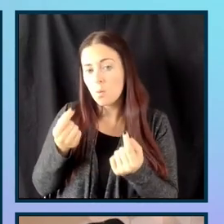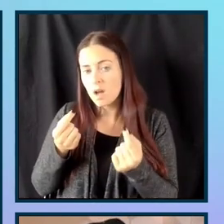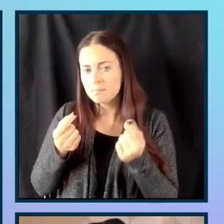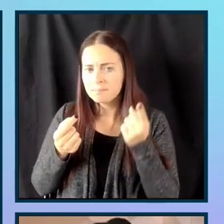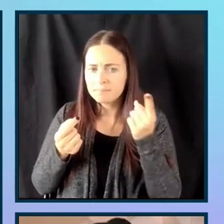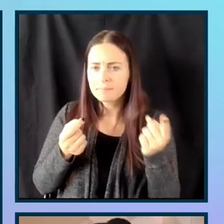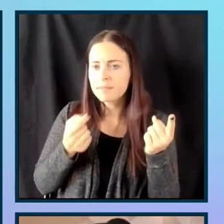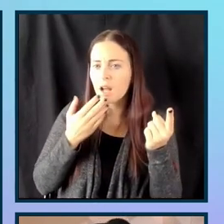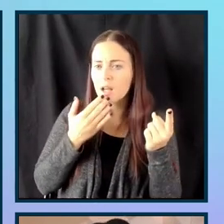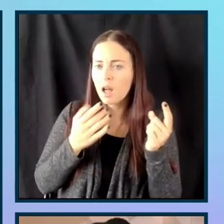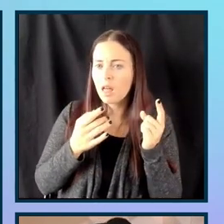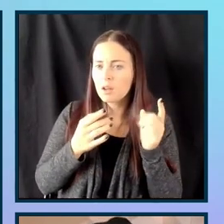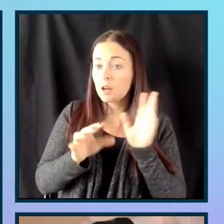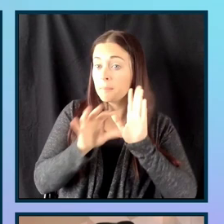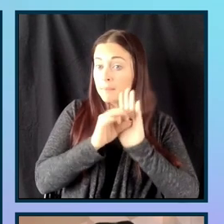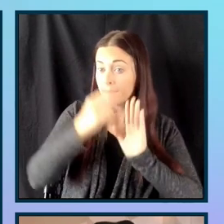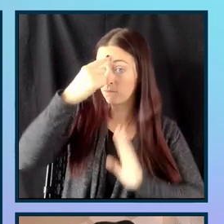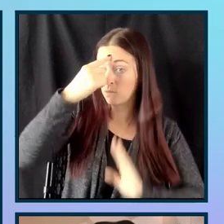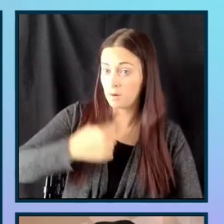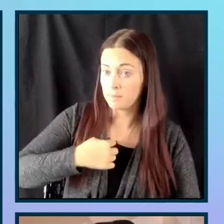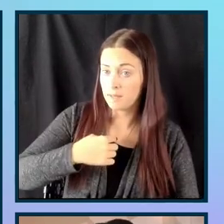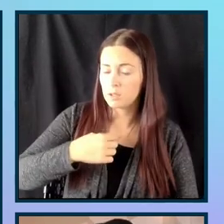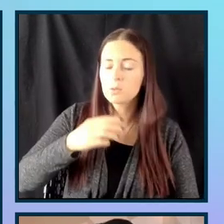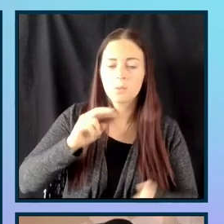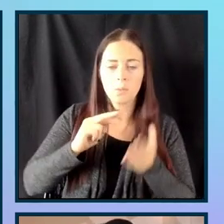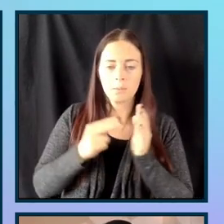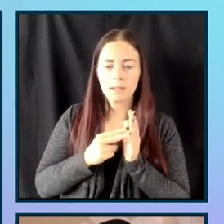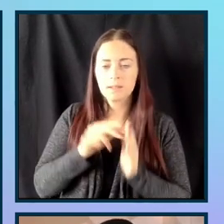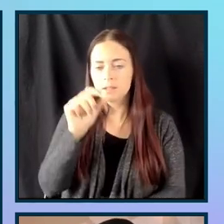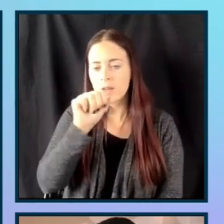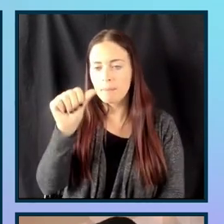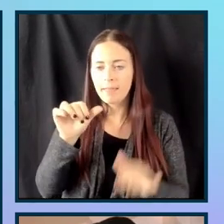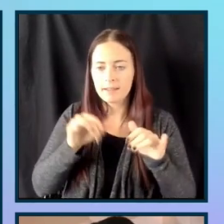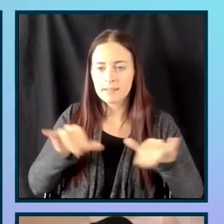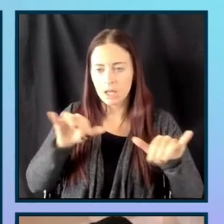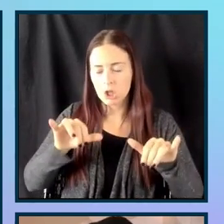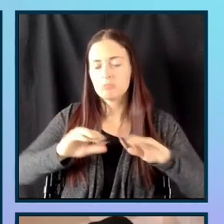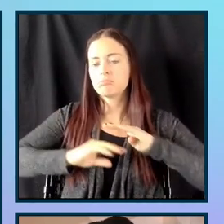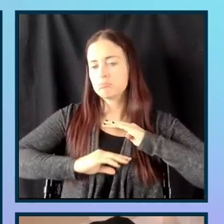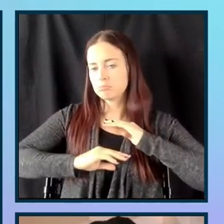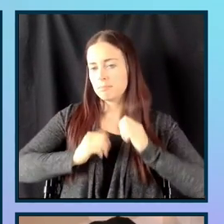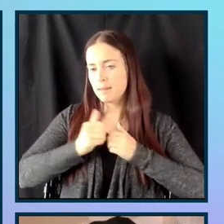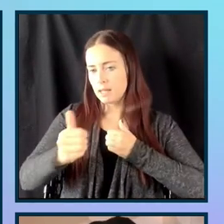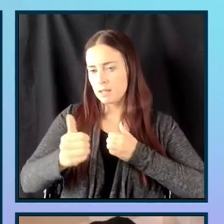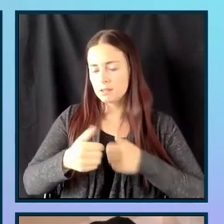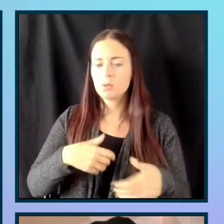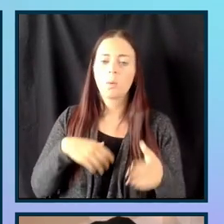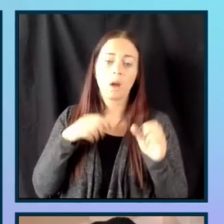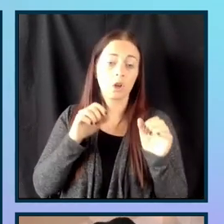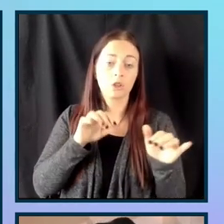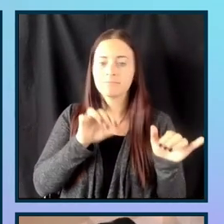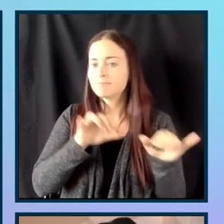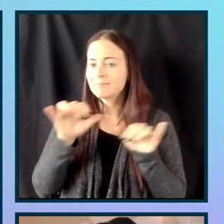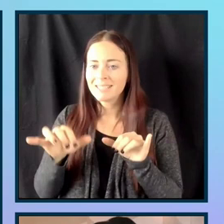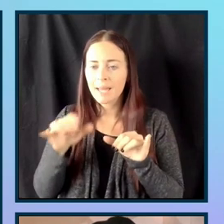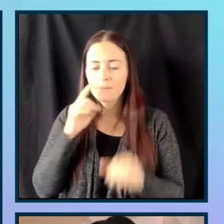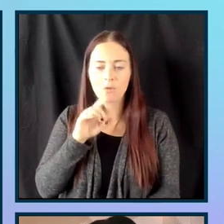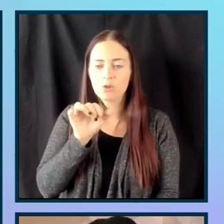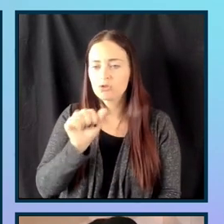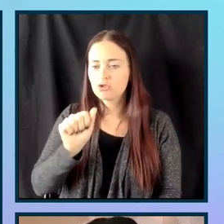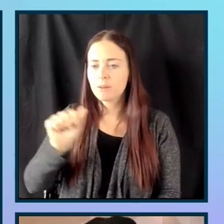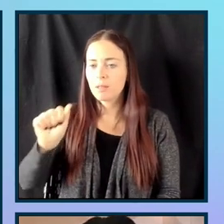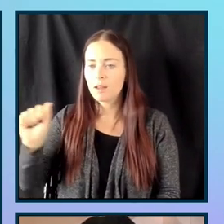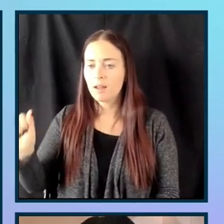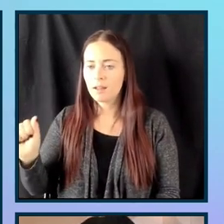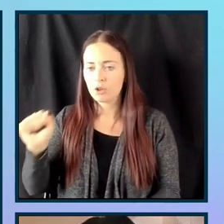the color selection for me so that I'm at least meeting that double A standard. And I could also do the same for that triple A. Now, if we